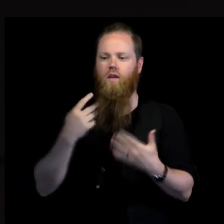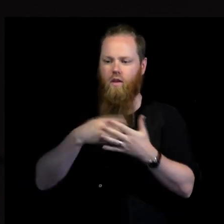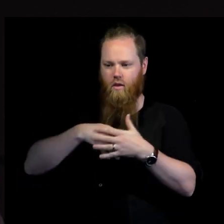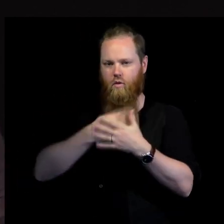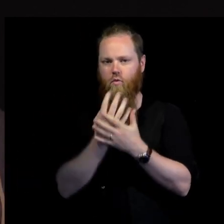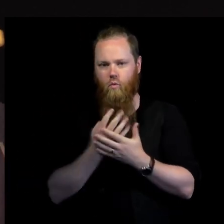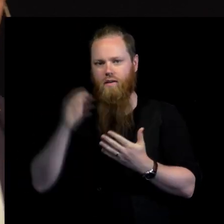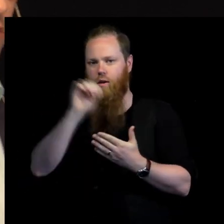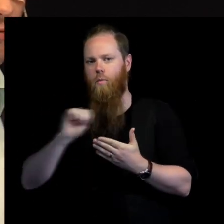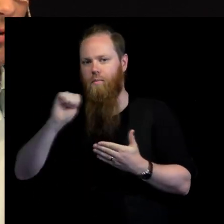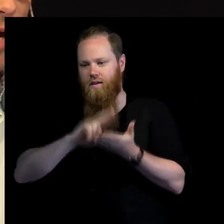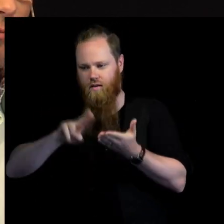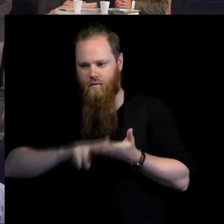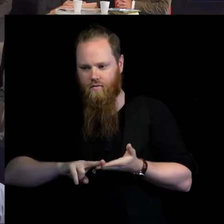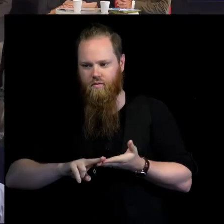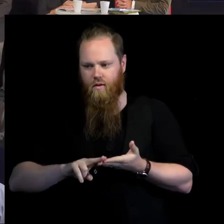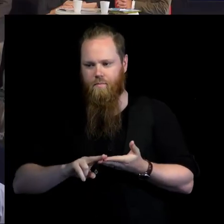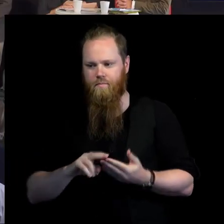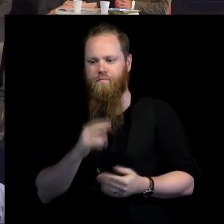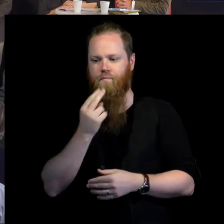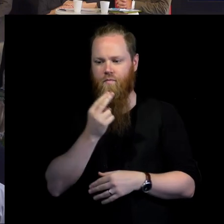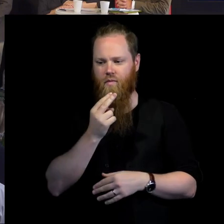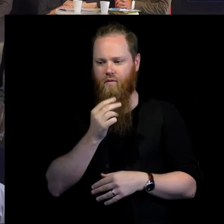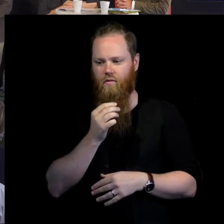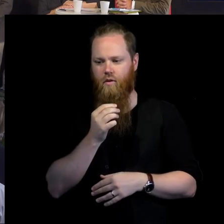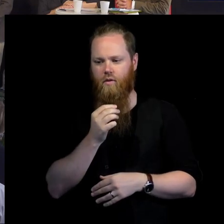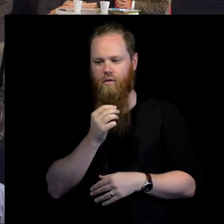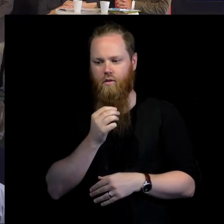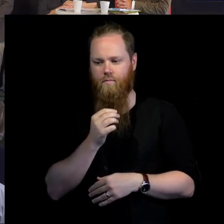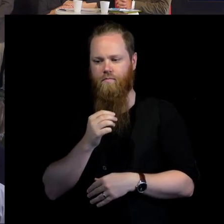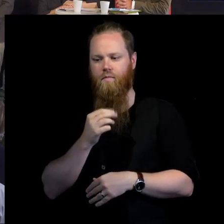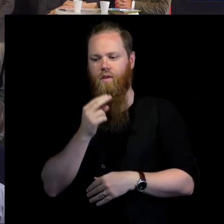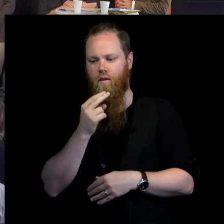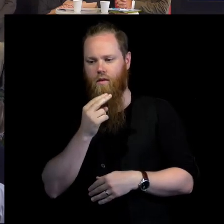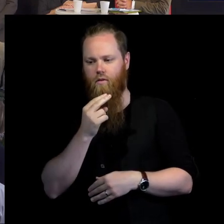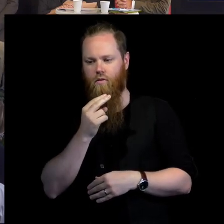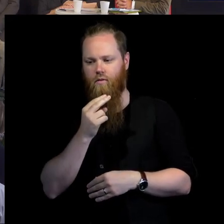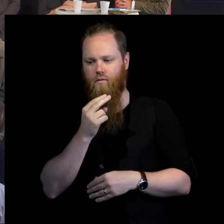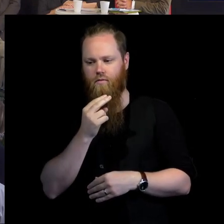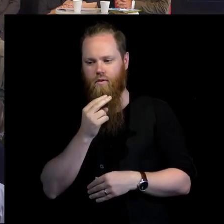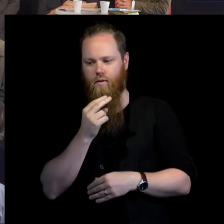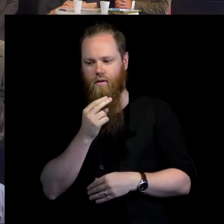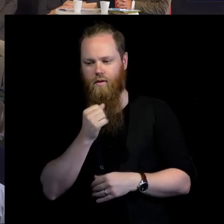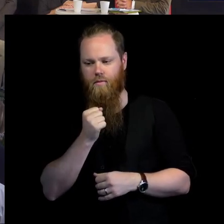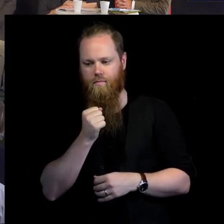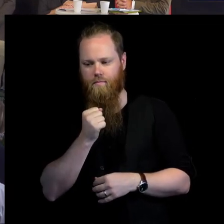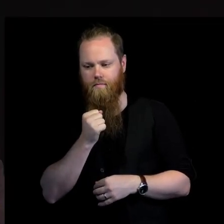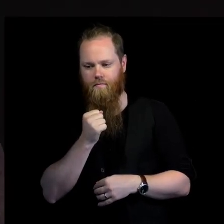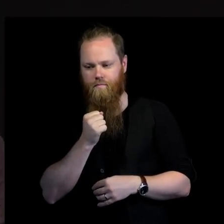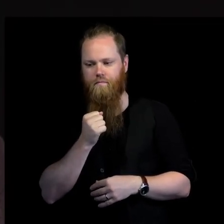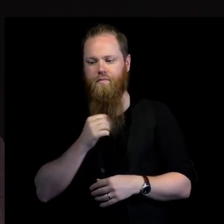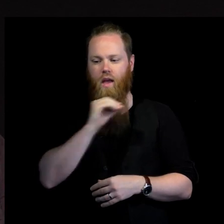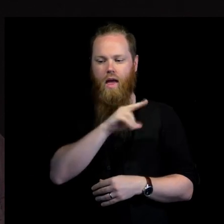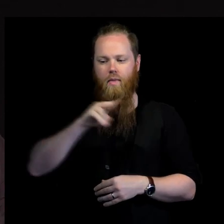Ann Paulsen head of UN world food program Nordic office so you understand we have a wide